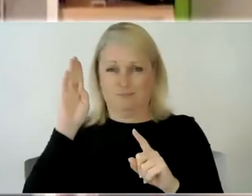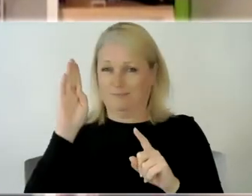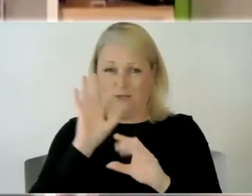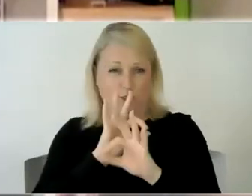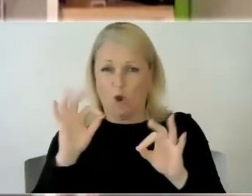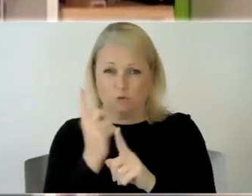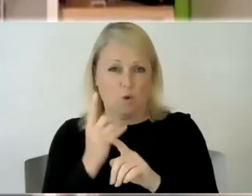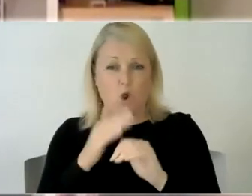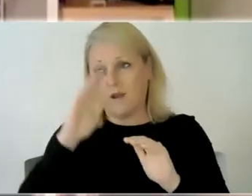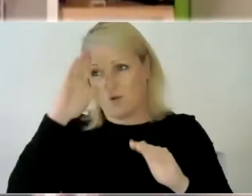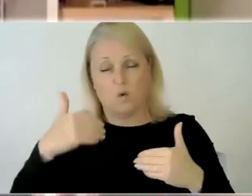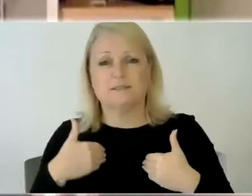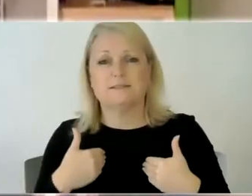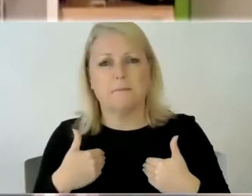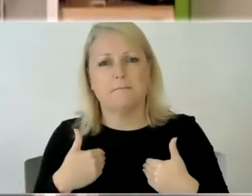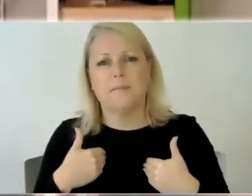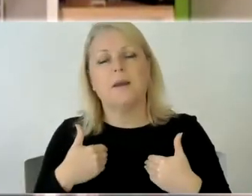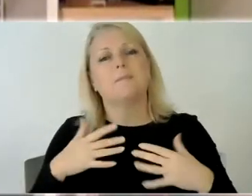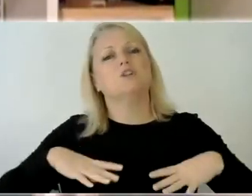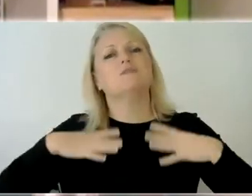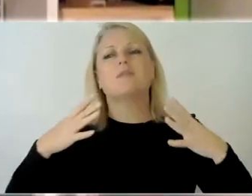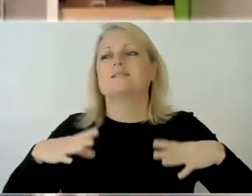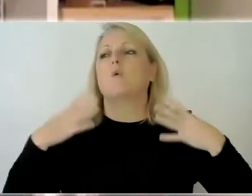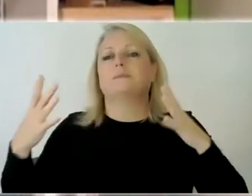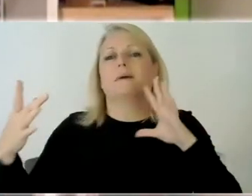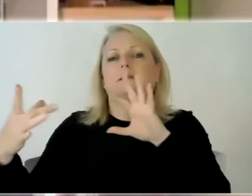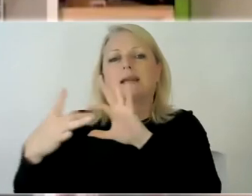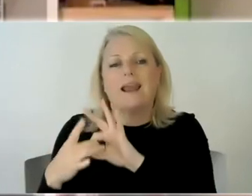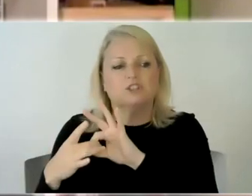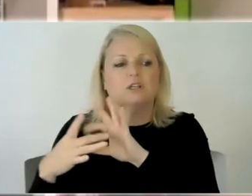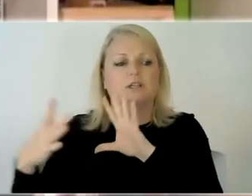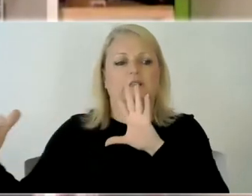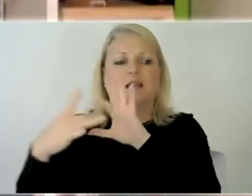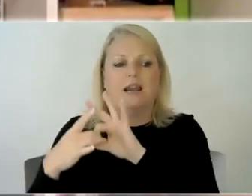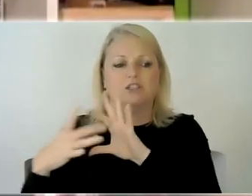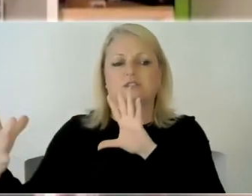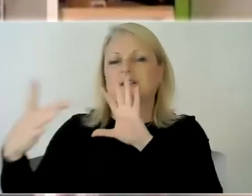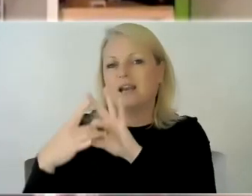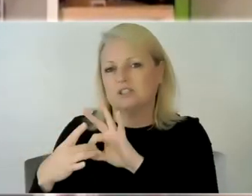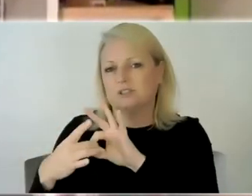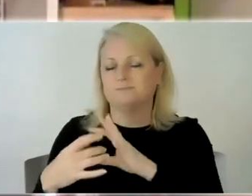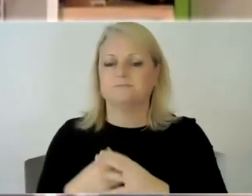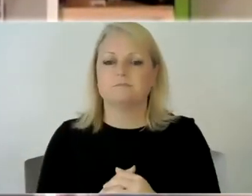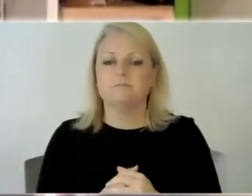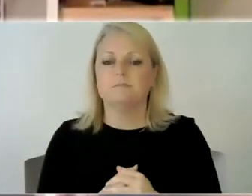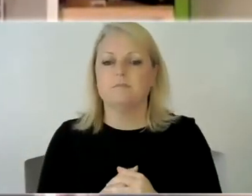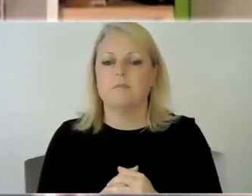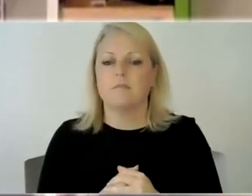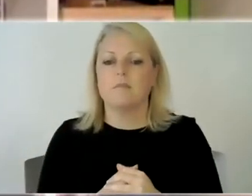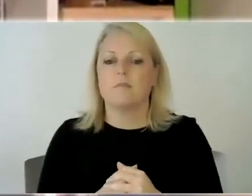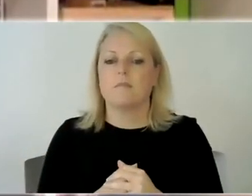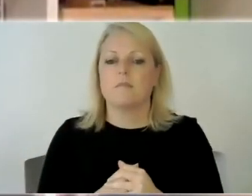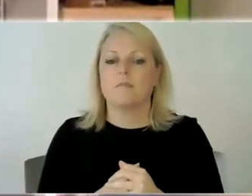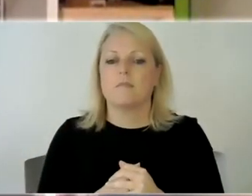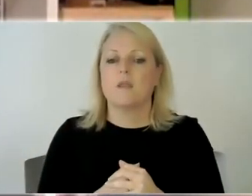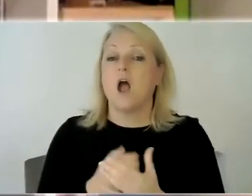connection that that really helps so you know i'm i'm fortunate in in that through the blog that it's given me that and i'm